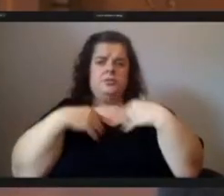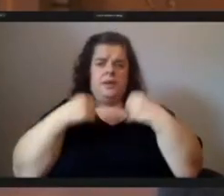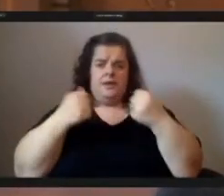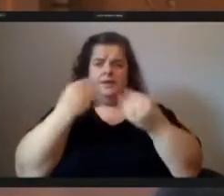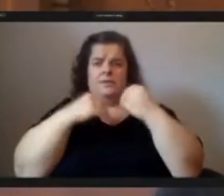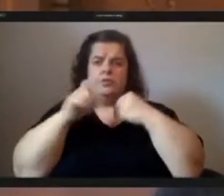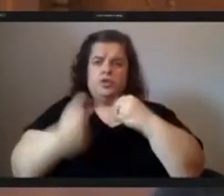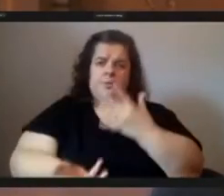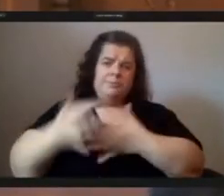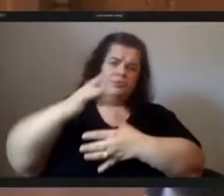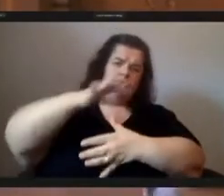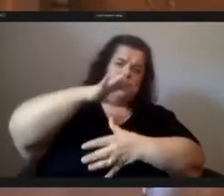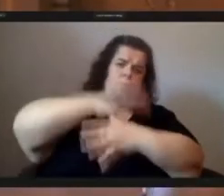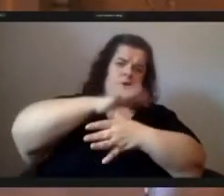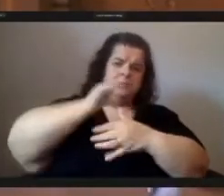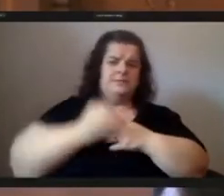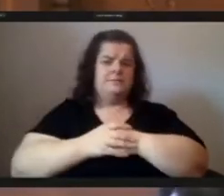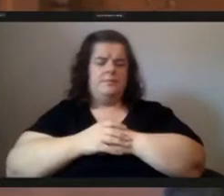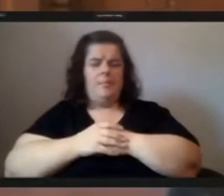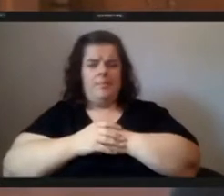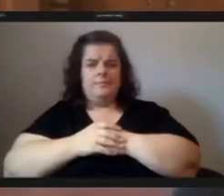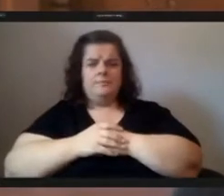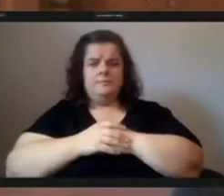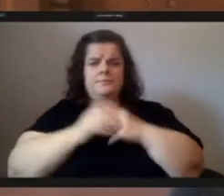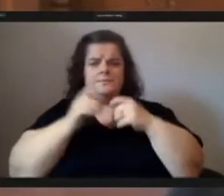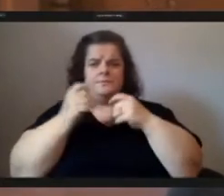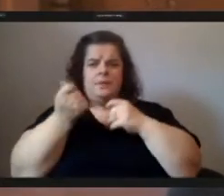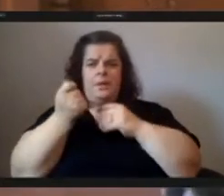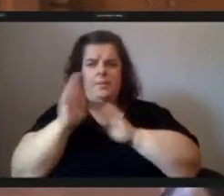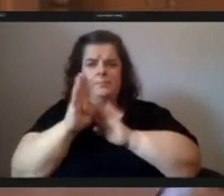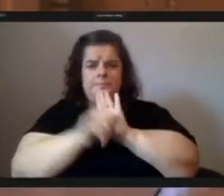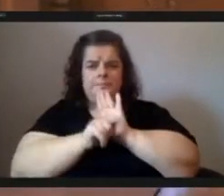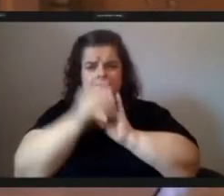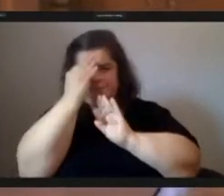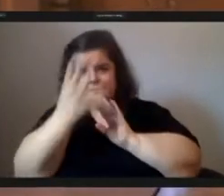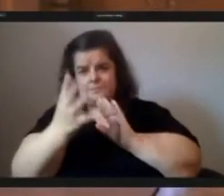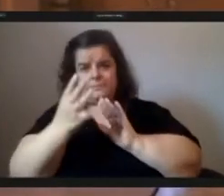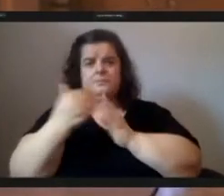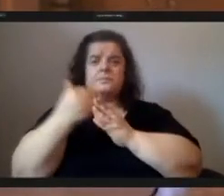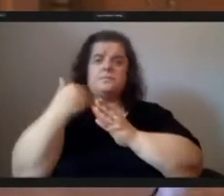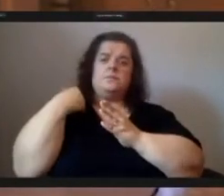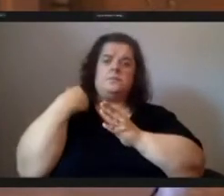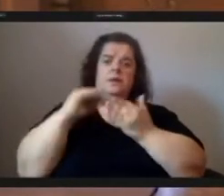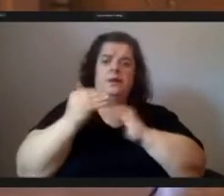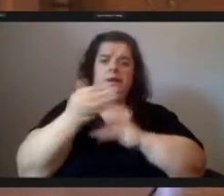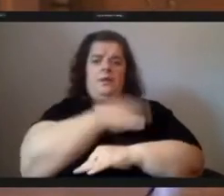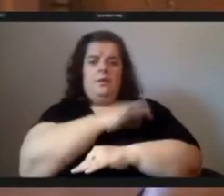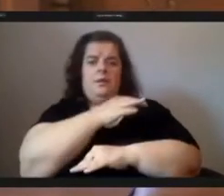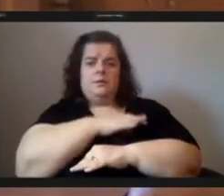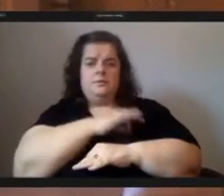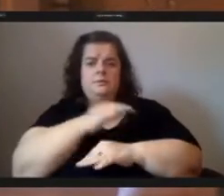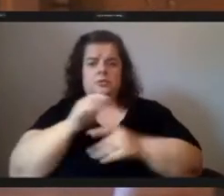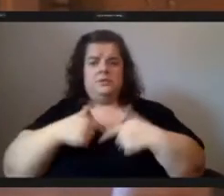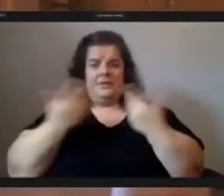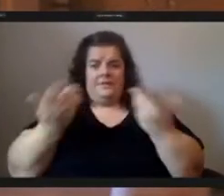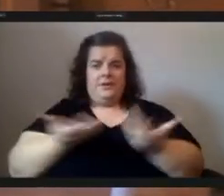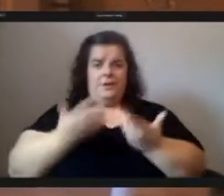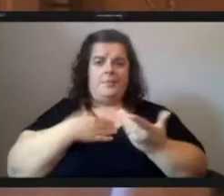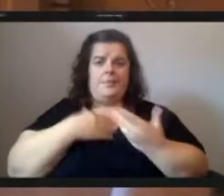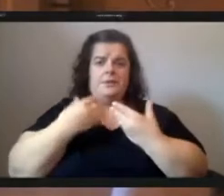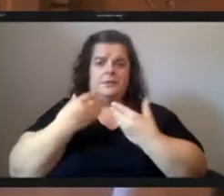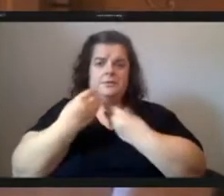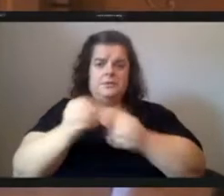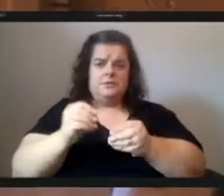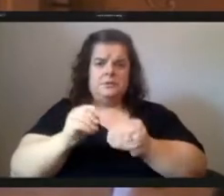to give you a little background information i'm a former city of pittsburgh resident and my organization is currently based in